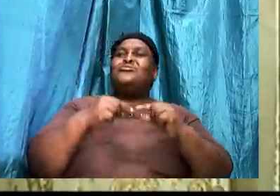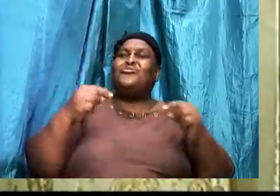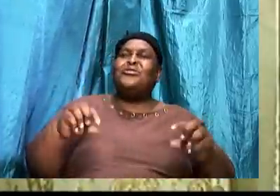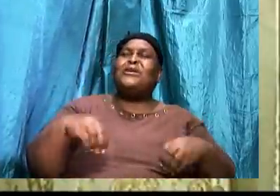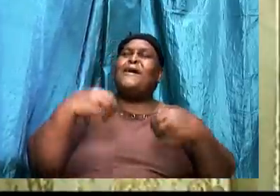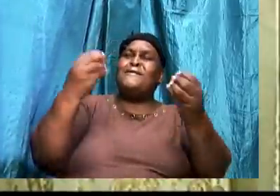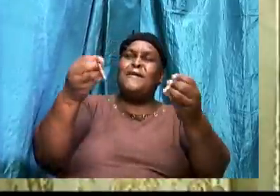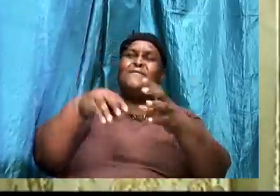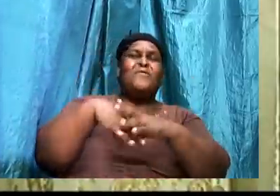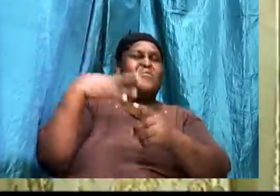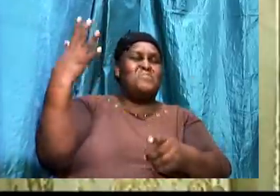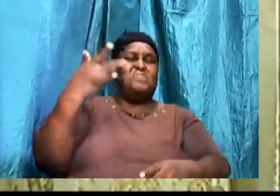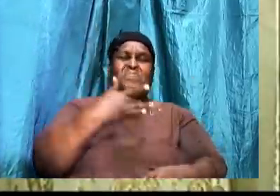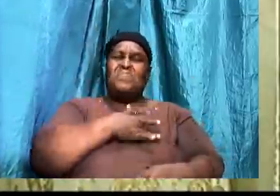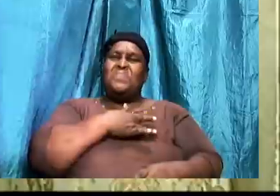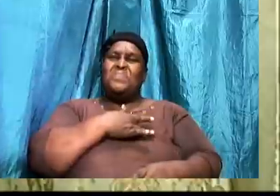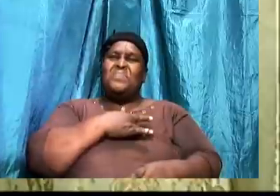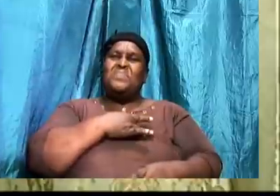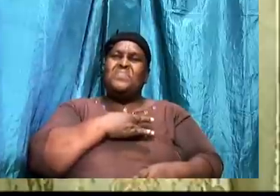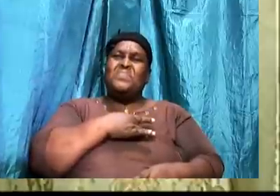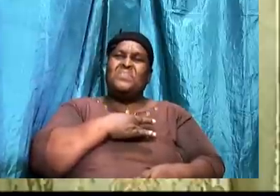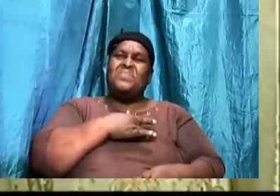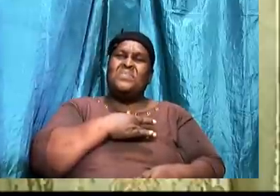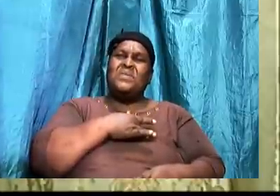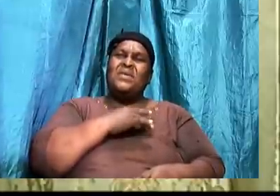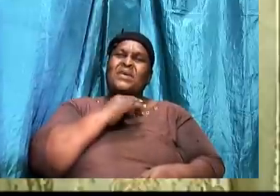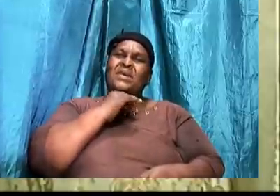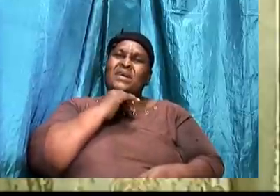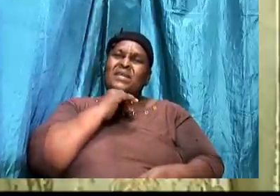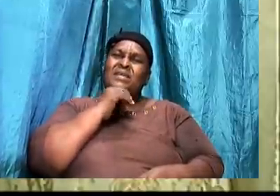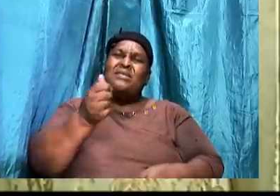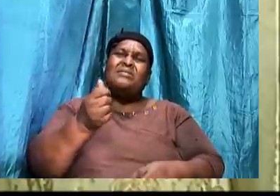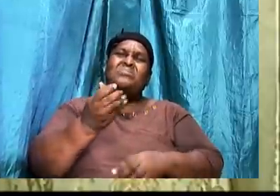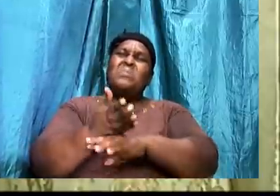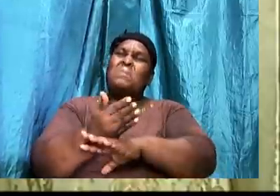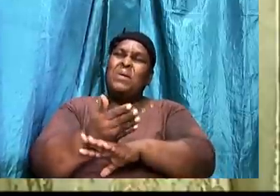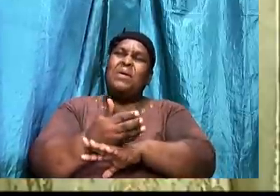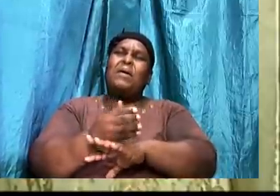Not compellingly. But we give out of our hearts.